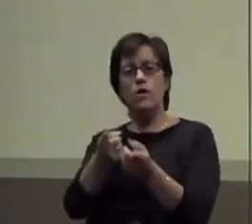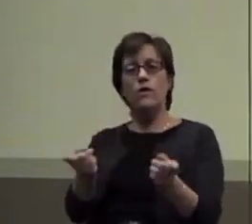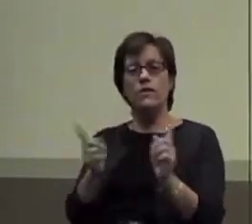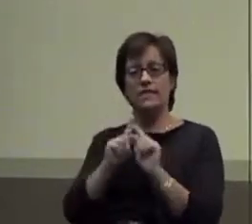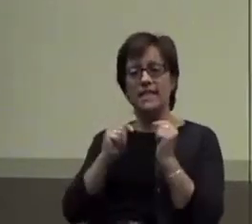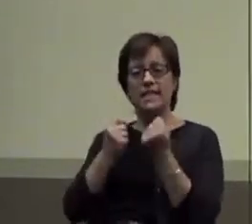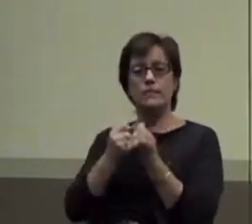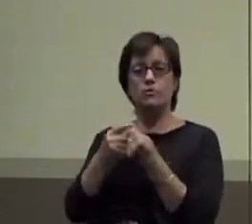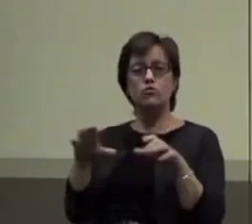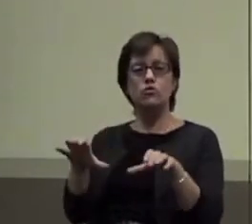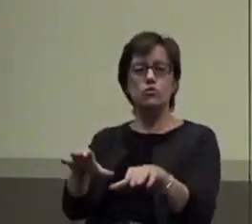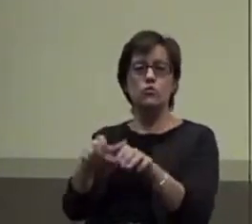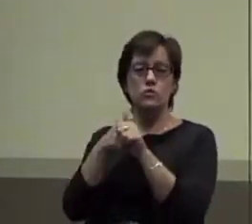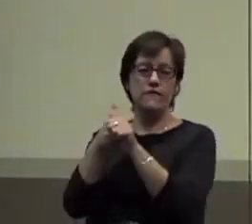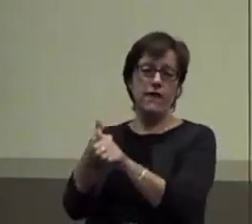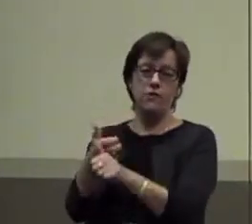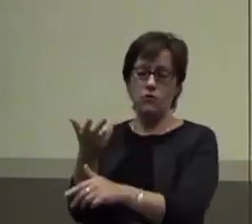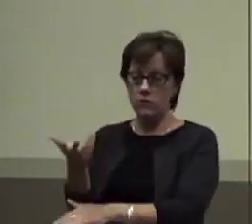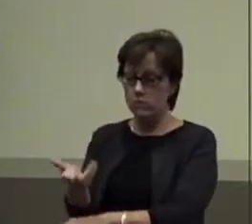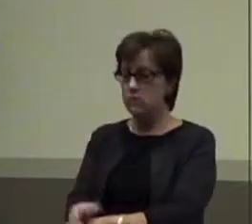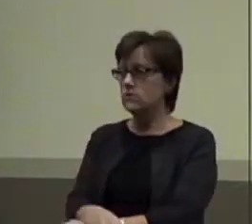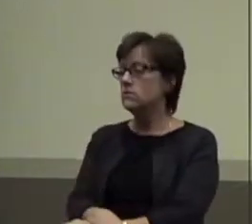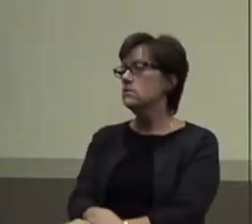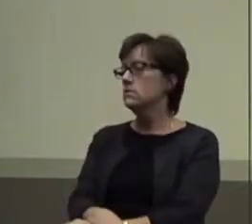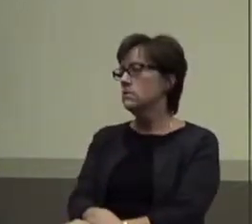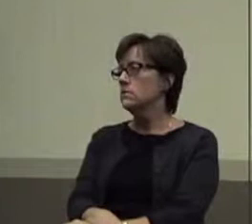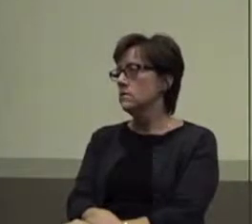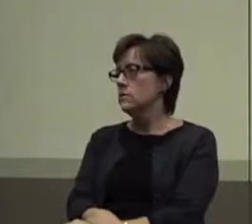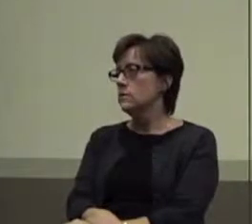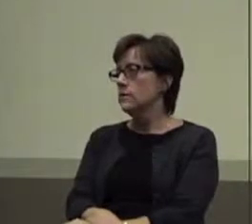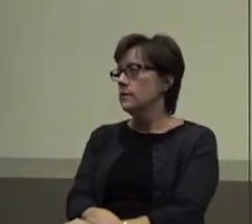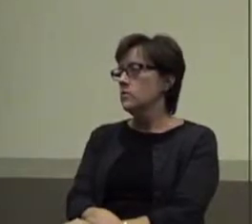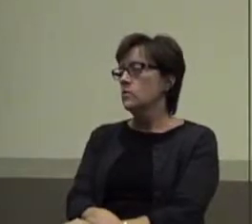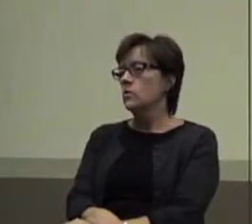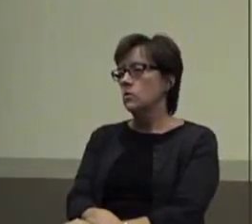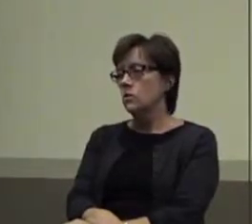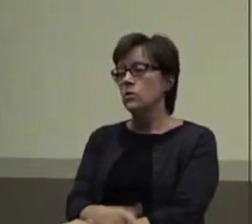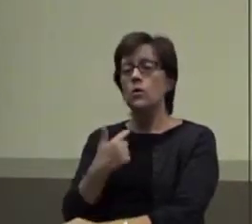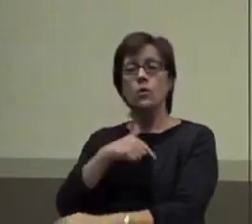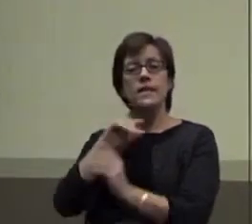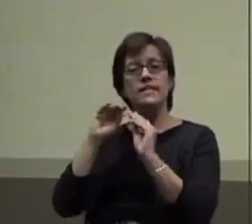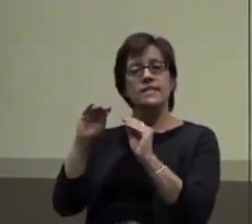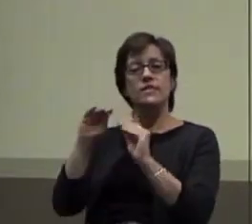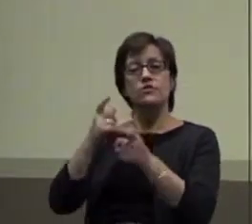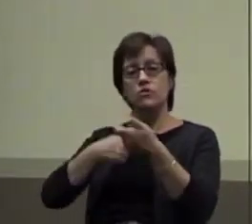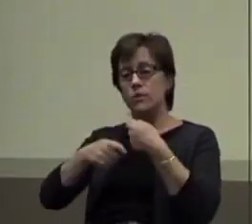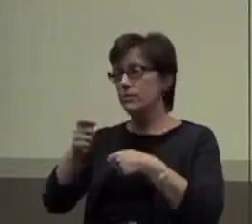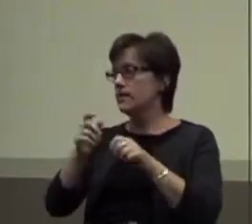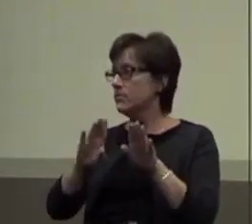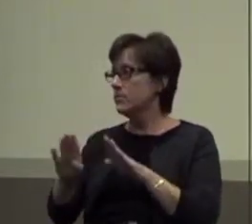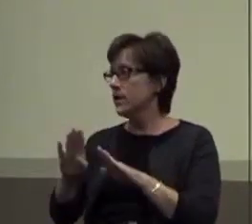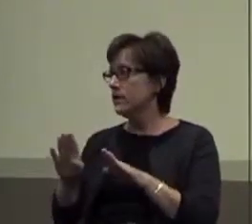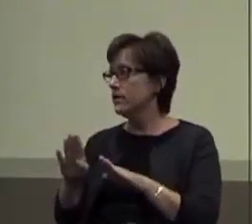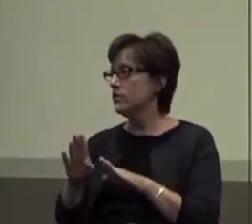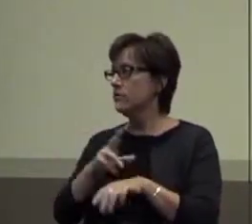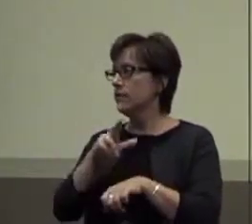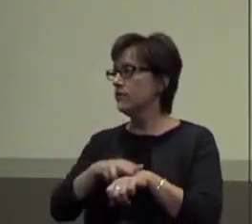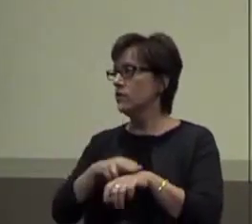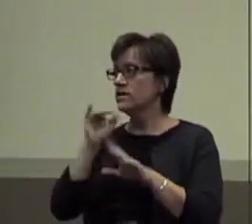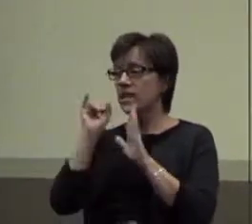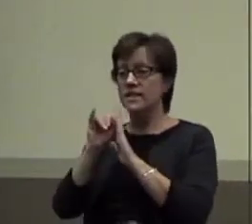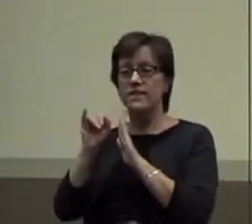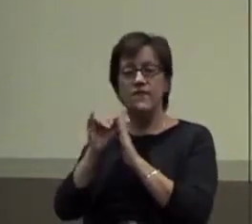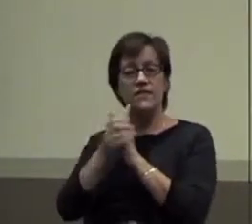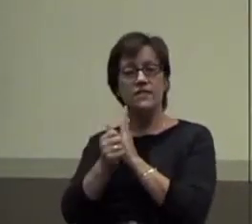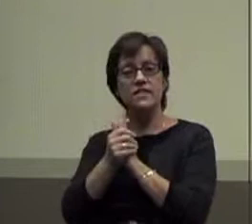to implement. Okay? So we teach the replacement behavior. By of course identifying those